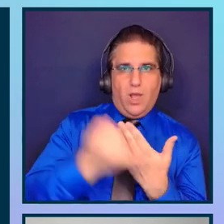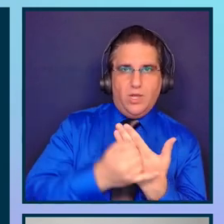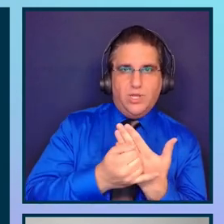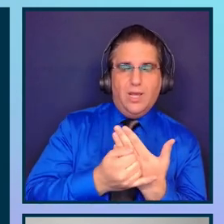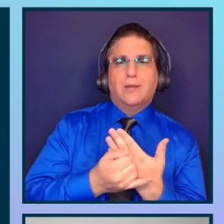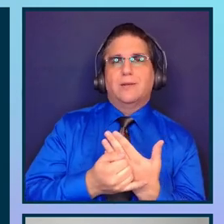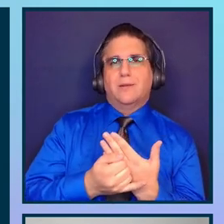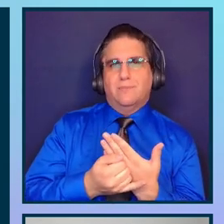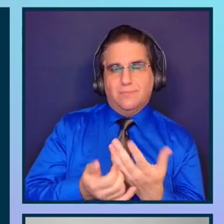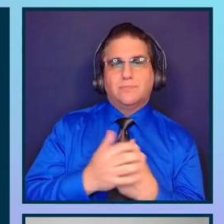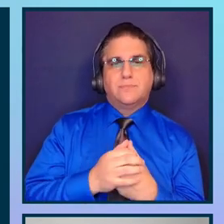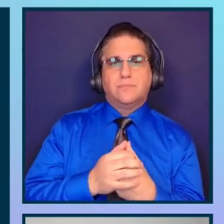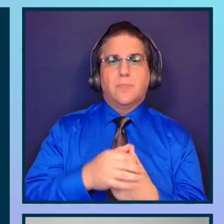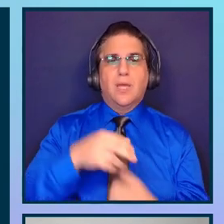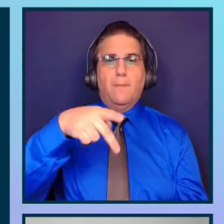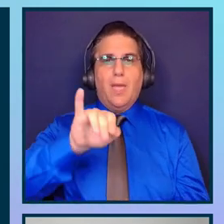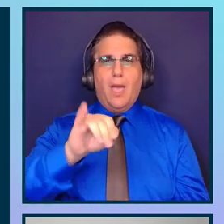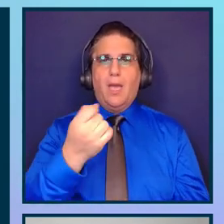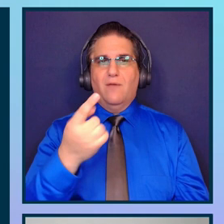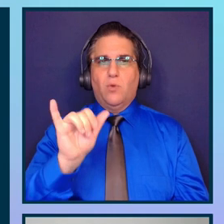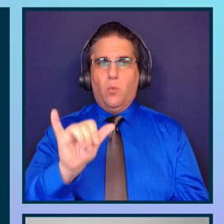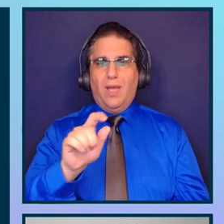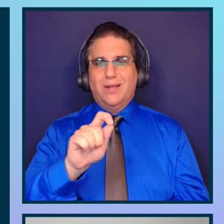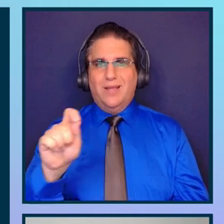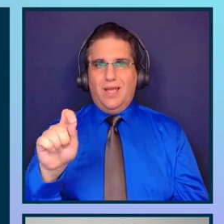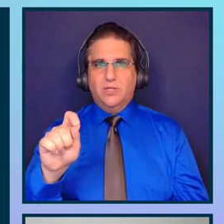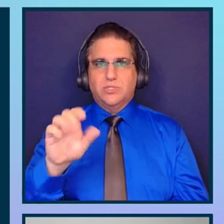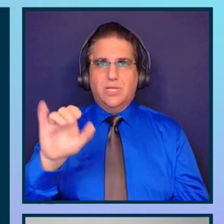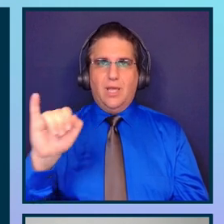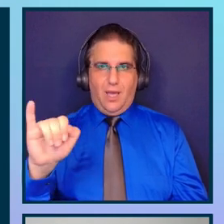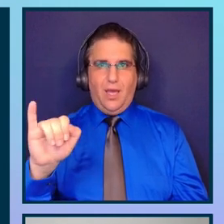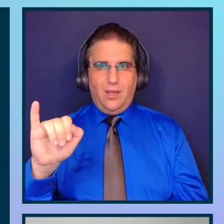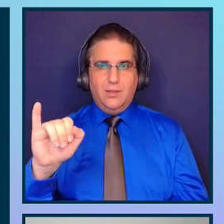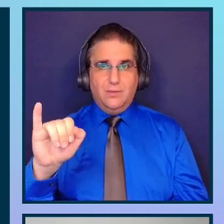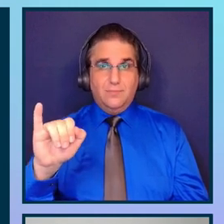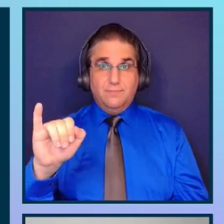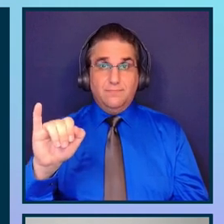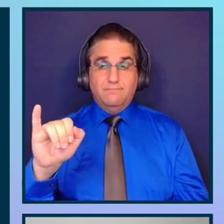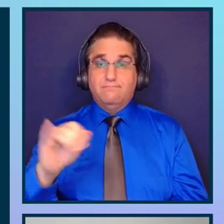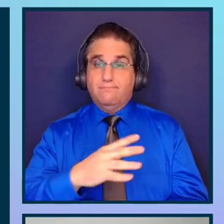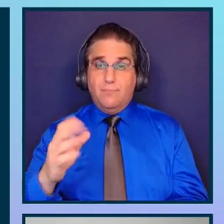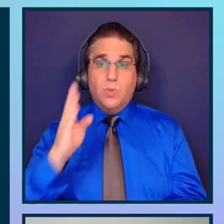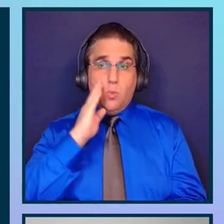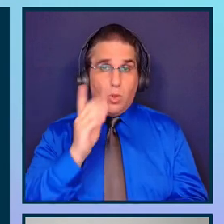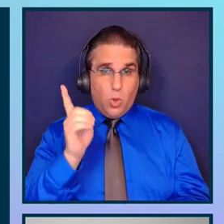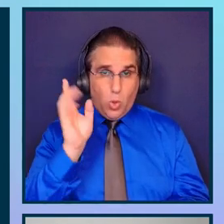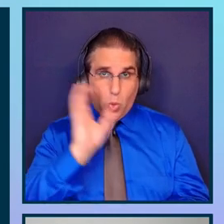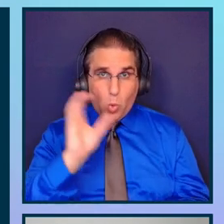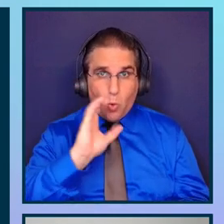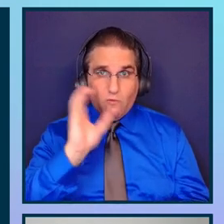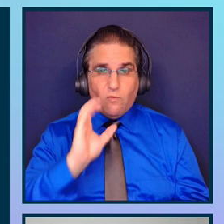our project, pi11y-ci. And it's going to look for this